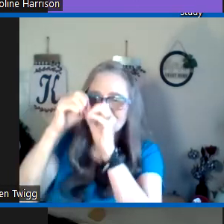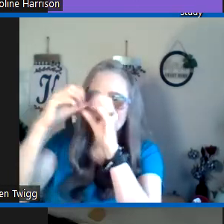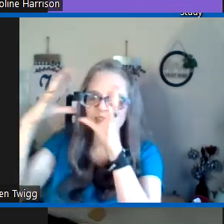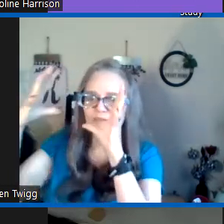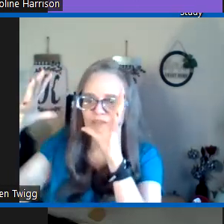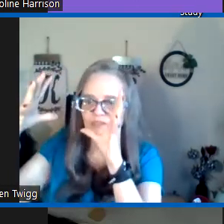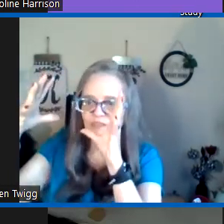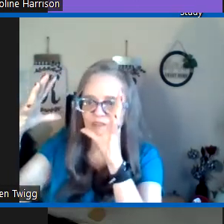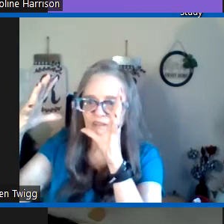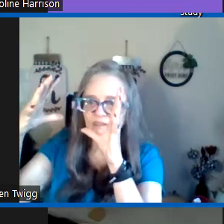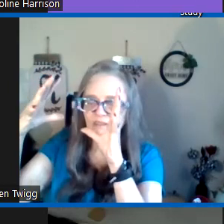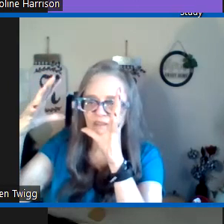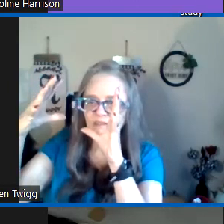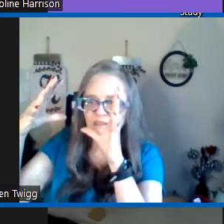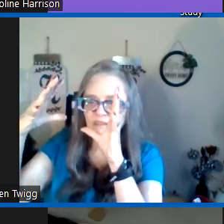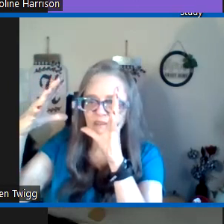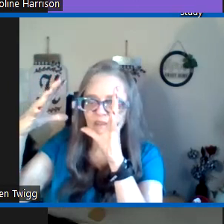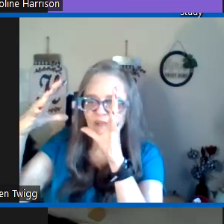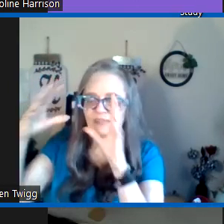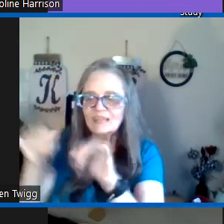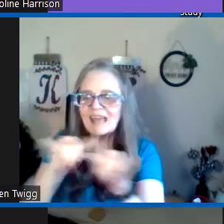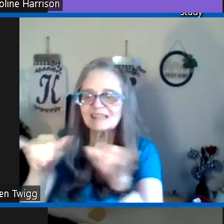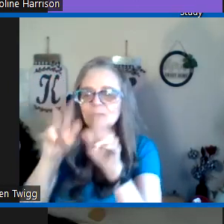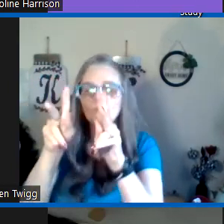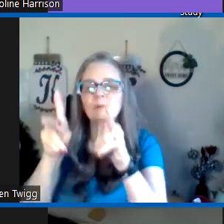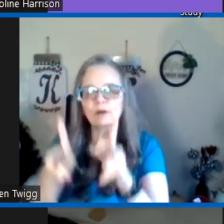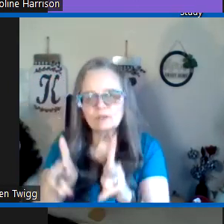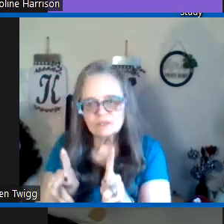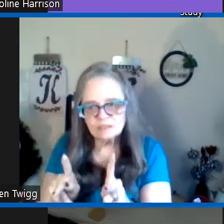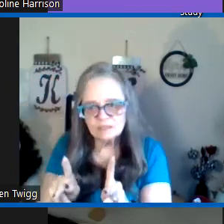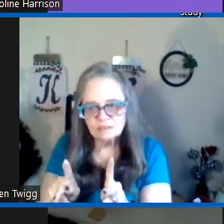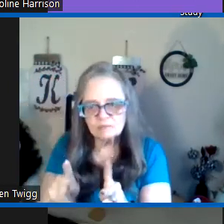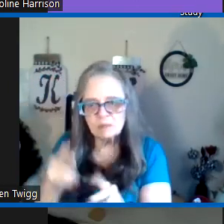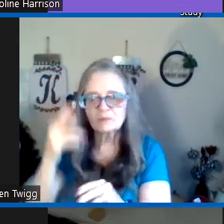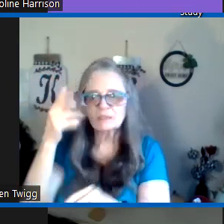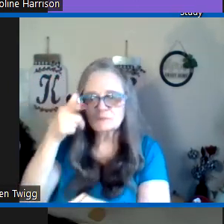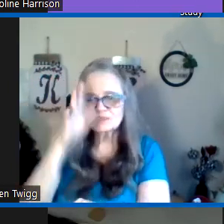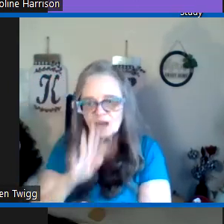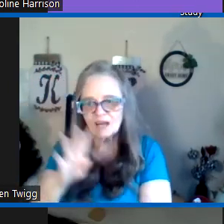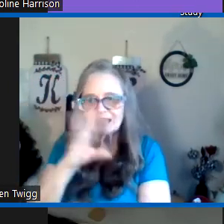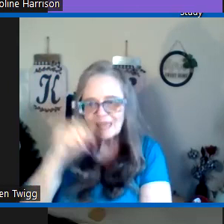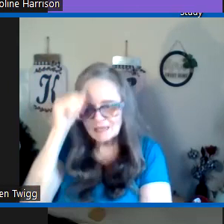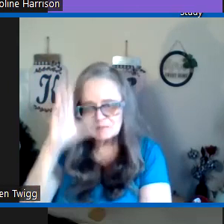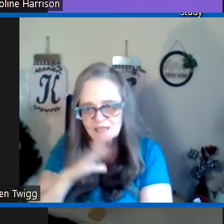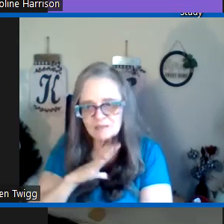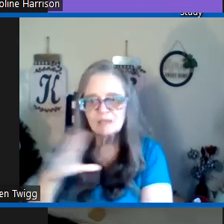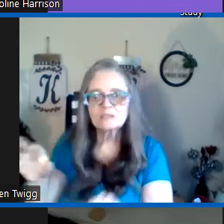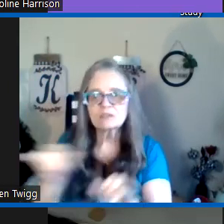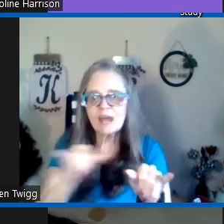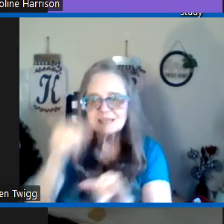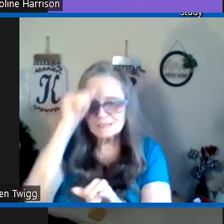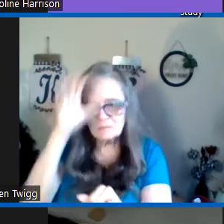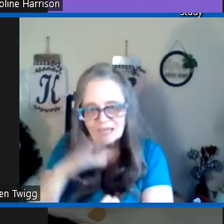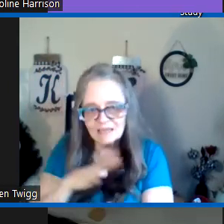this vision that as a person remember he was God and man